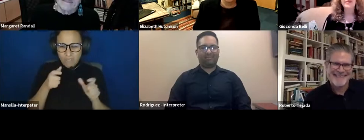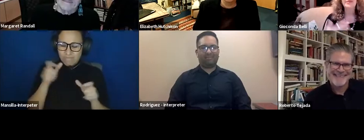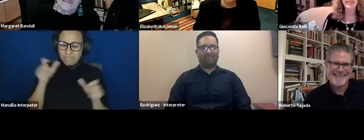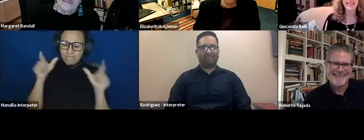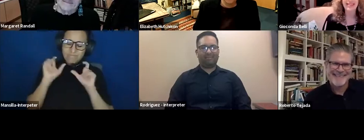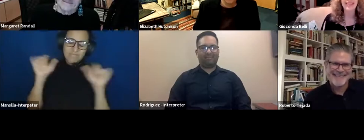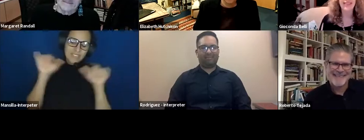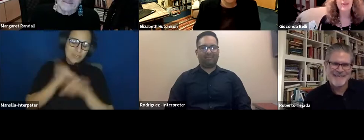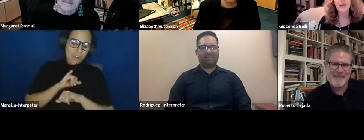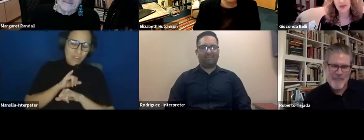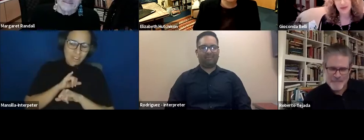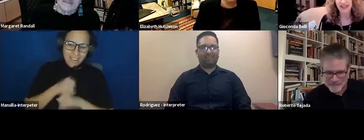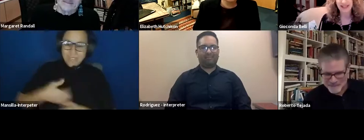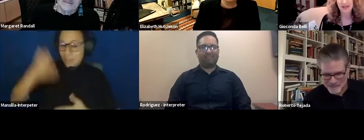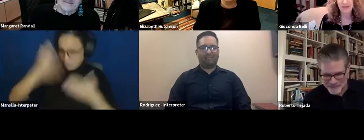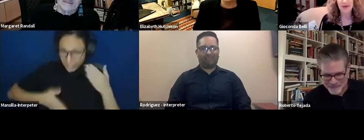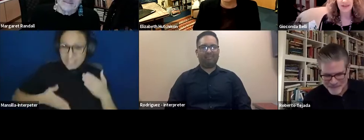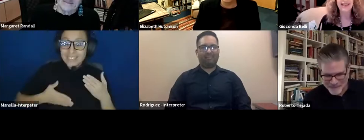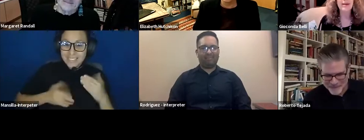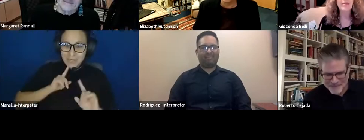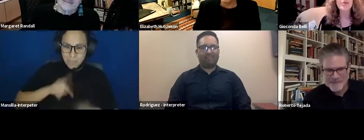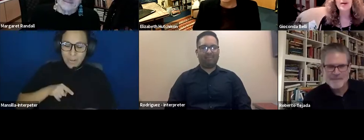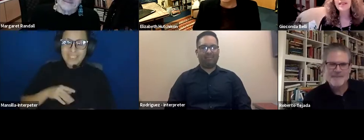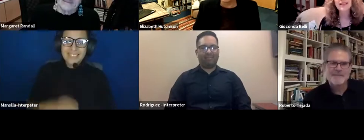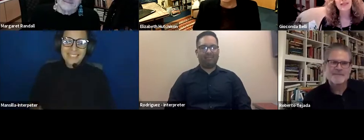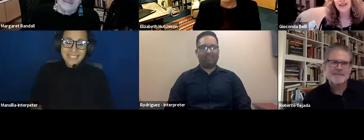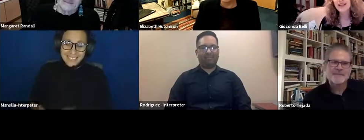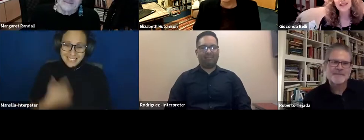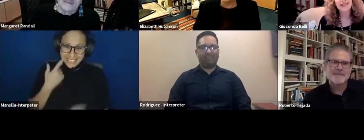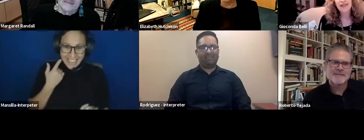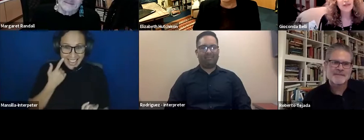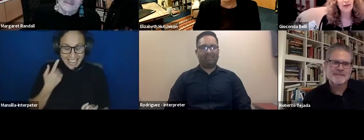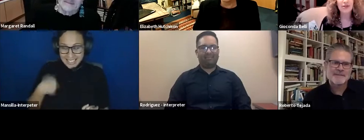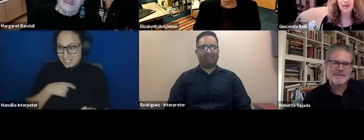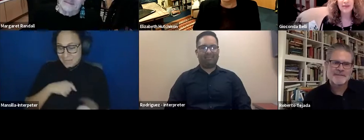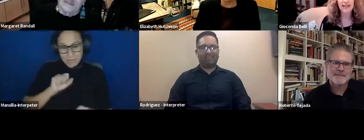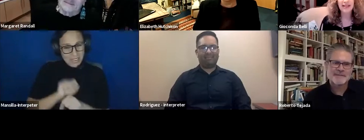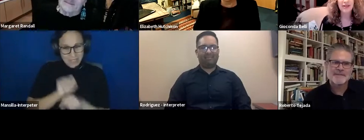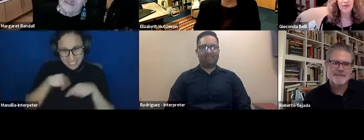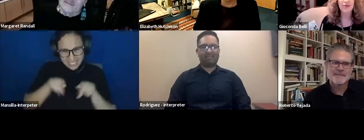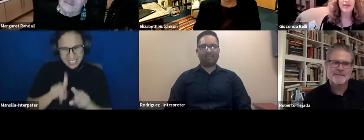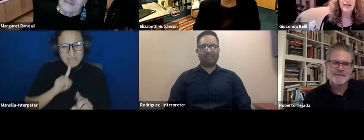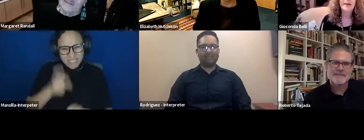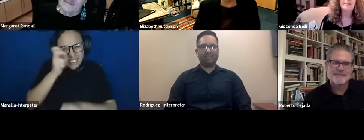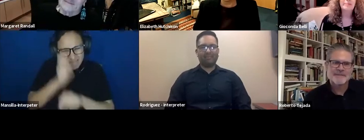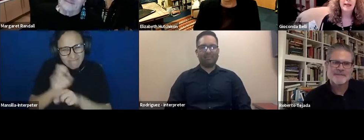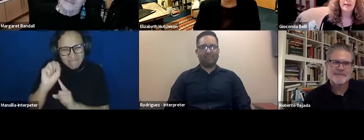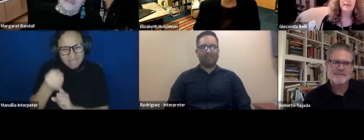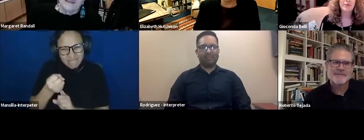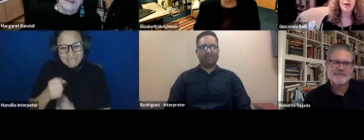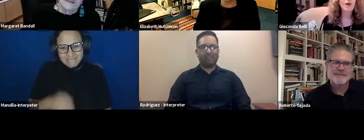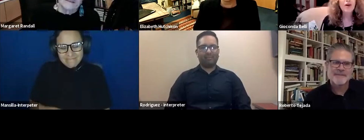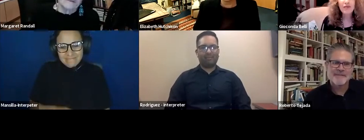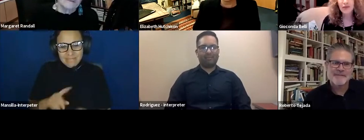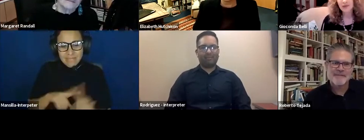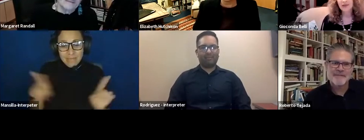And we finished, you know, but we finished the report. I mean, we worked in very difficult circumstances also. But